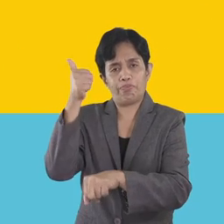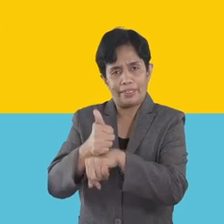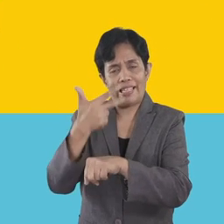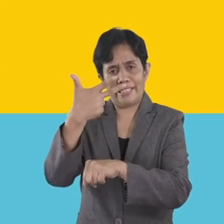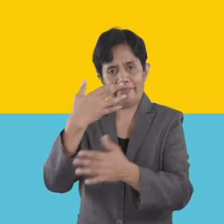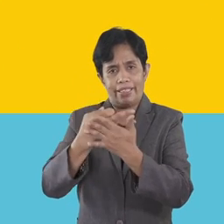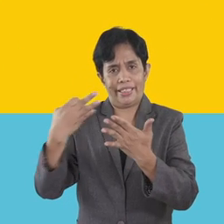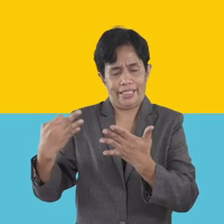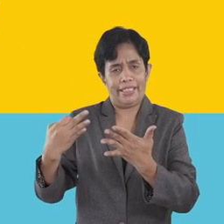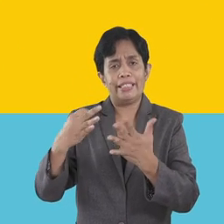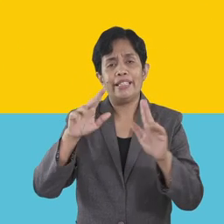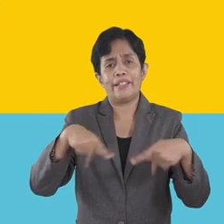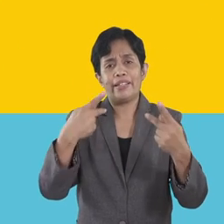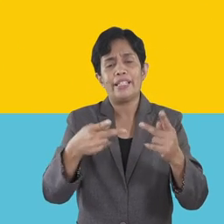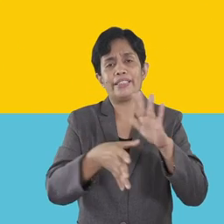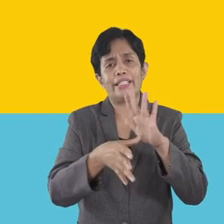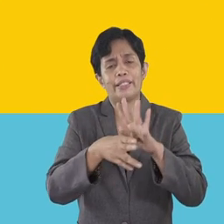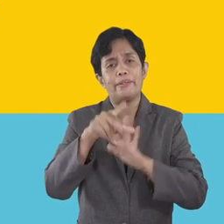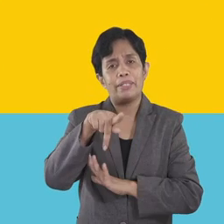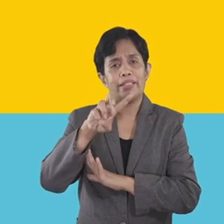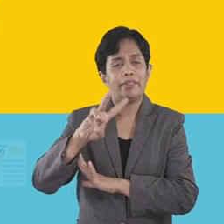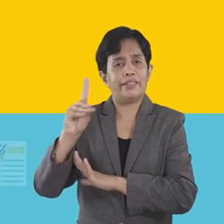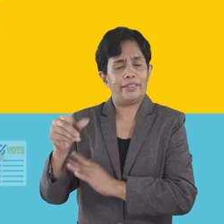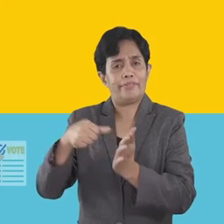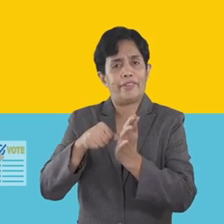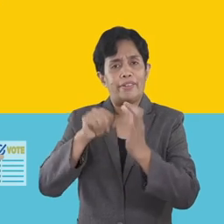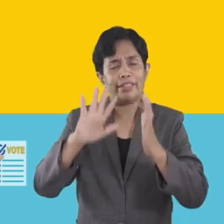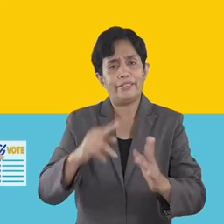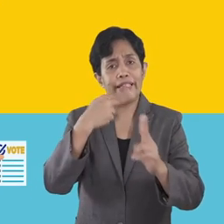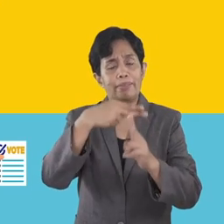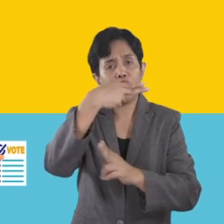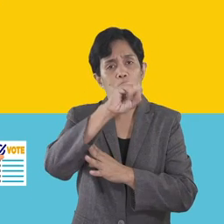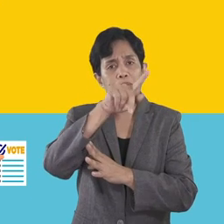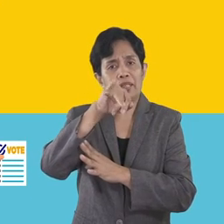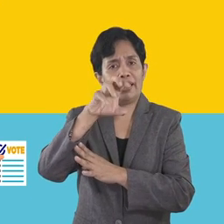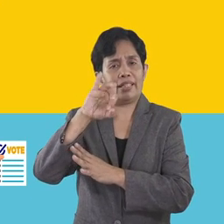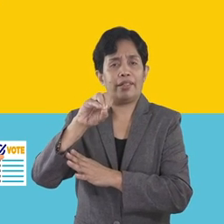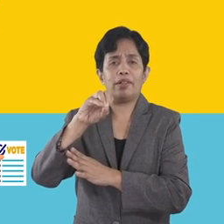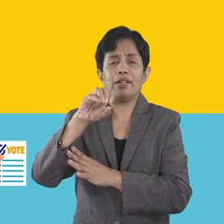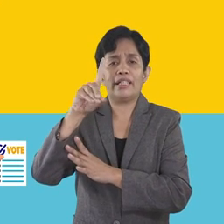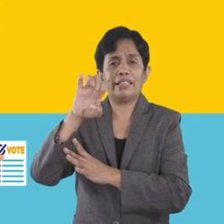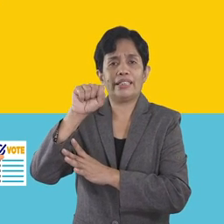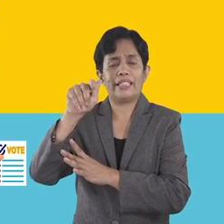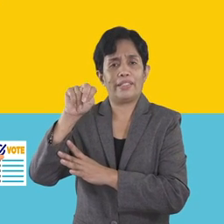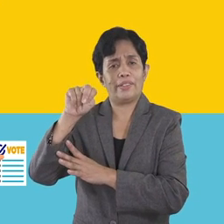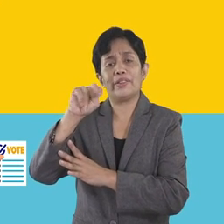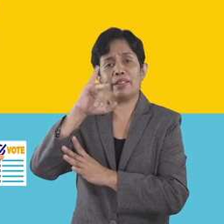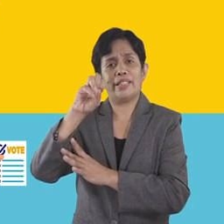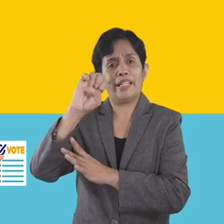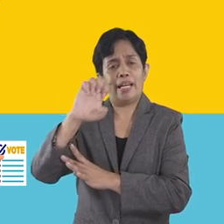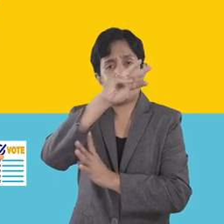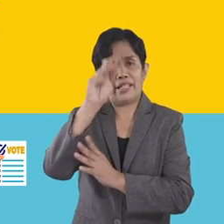three facilities that cater to senior and PWD voters, namely Hospicio de San Jose in Manila,